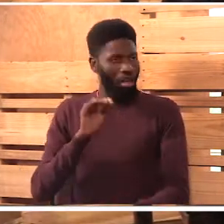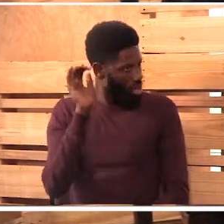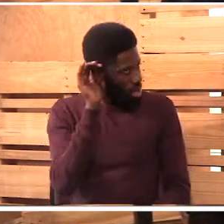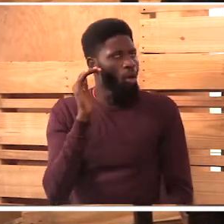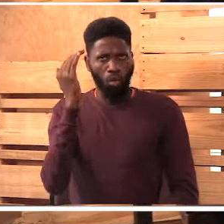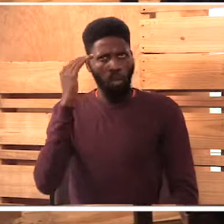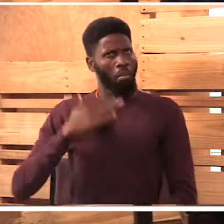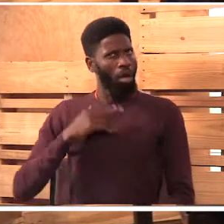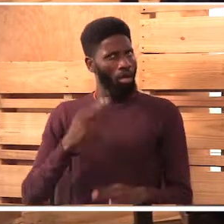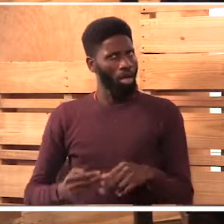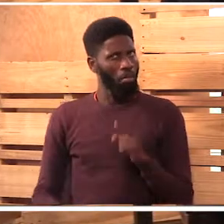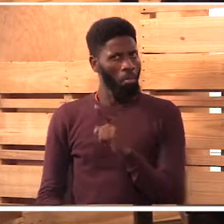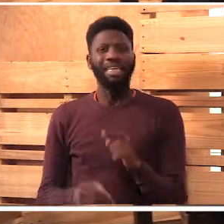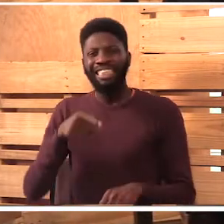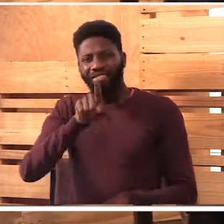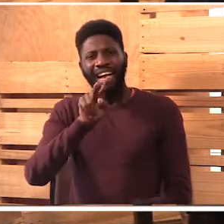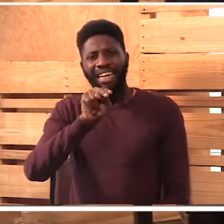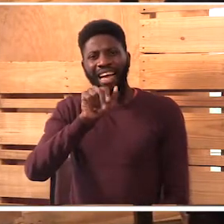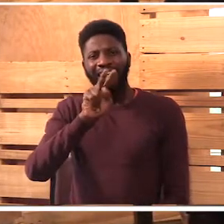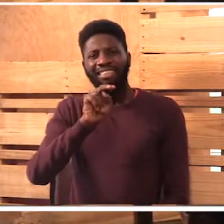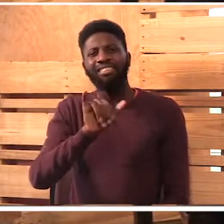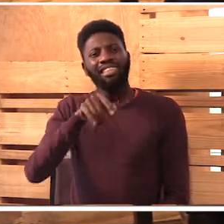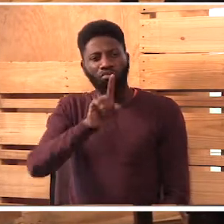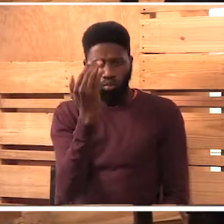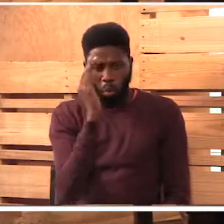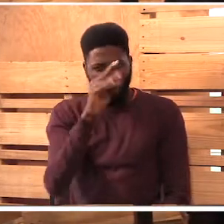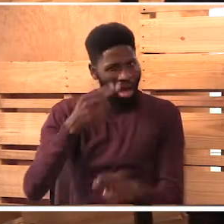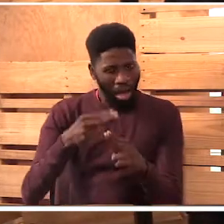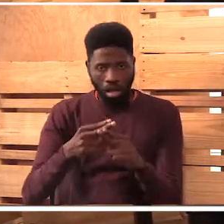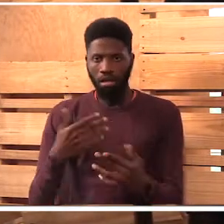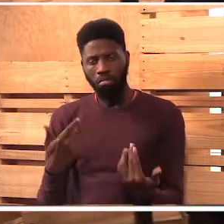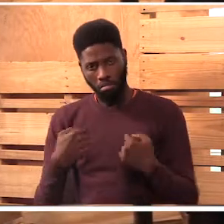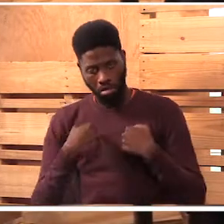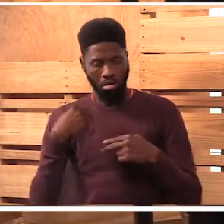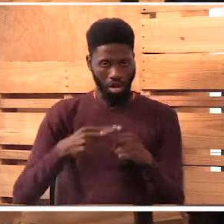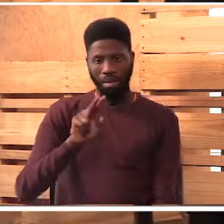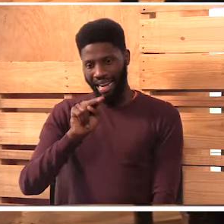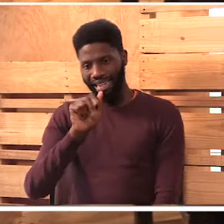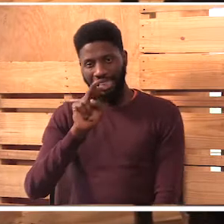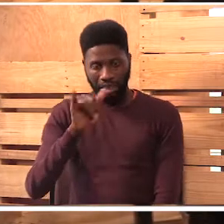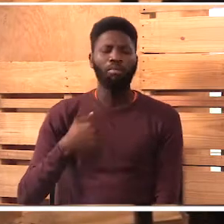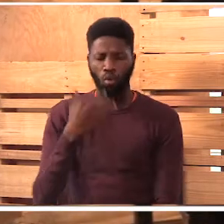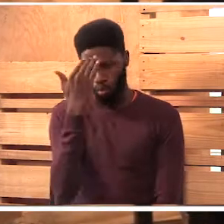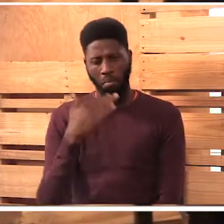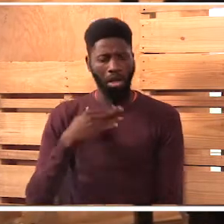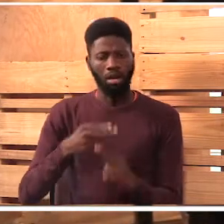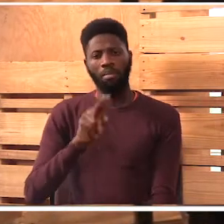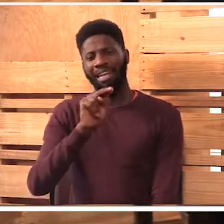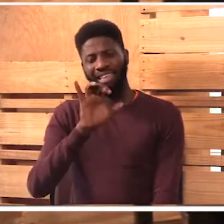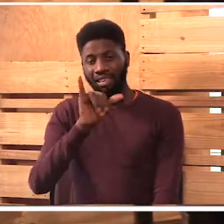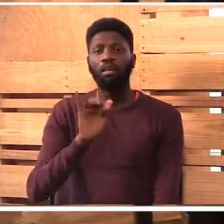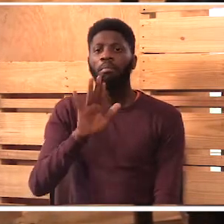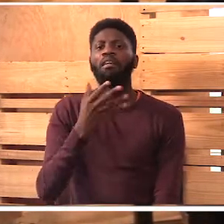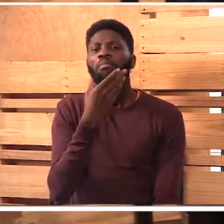For you, Nancy, how did you know your name? Like, I'm Nancy, and I know my name is Nancy. Did your mother and father call you